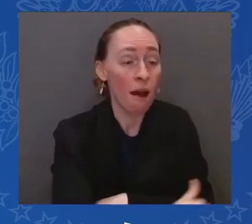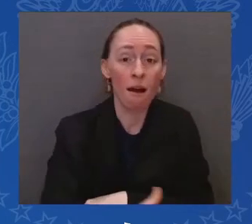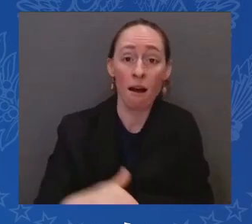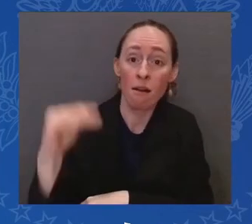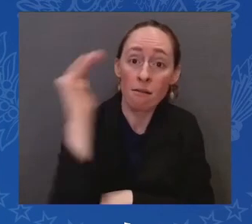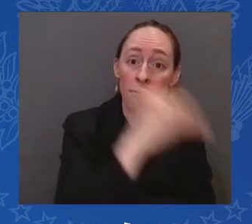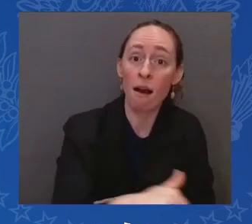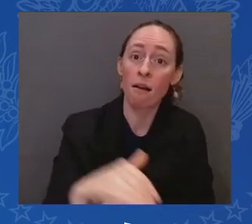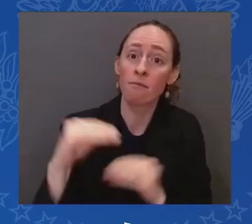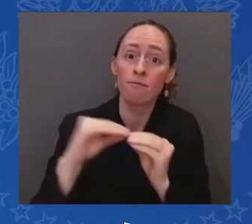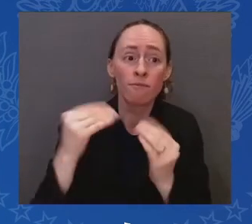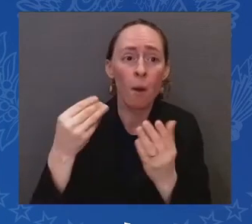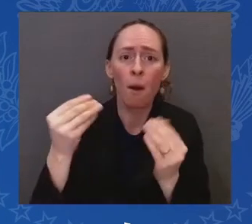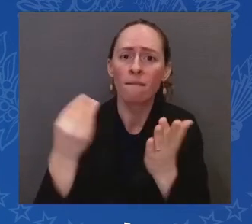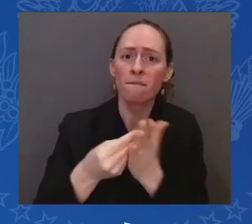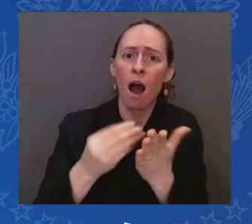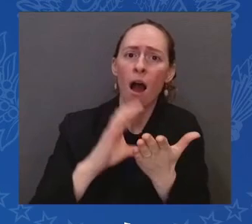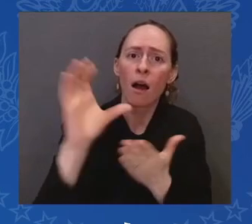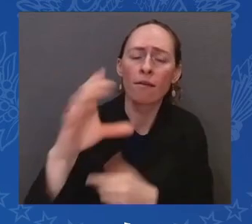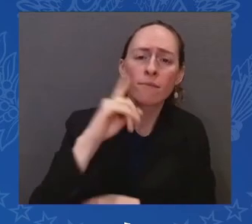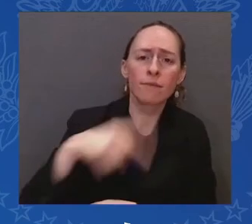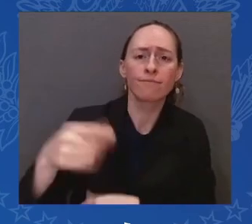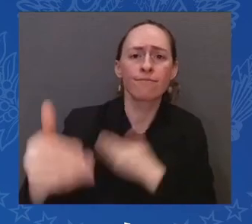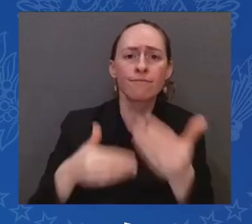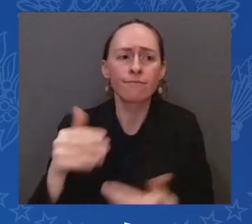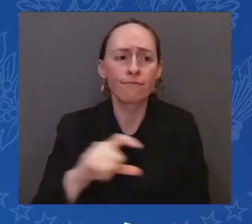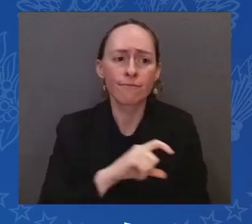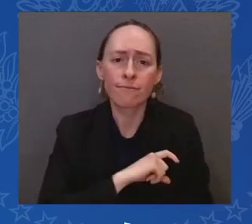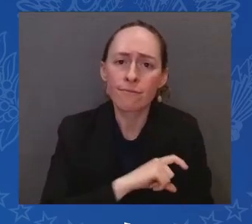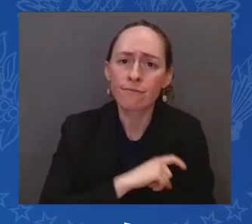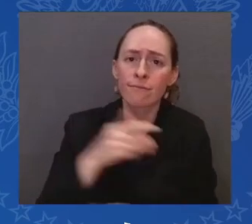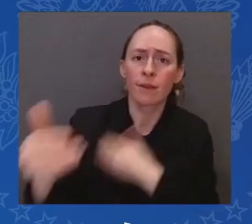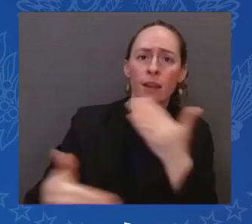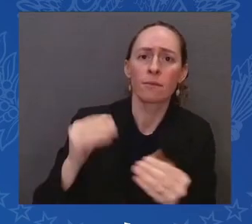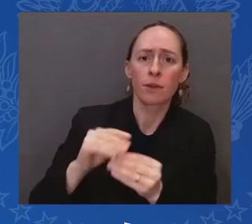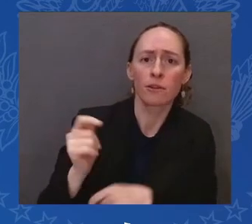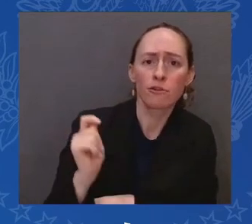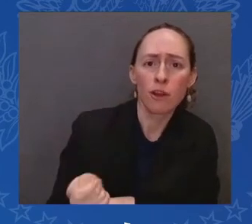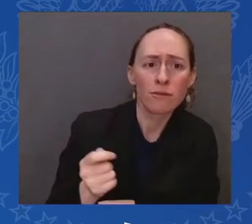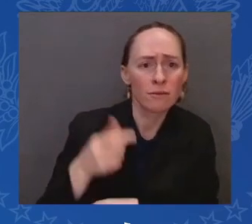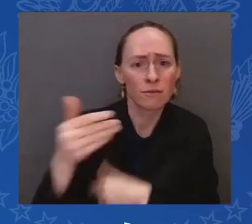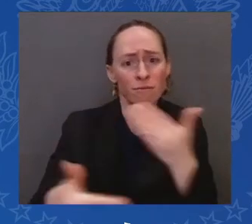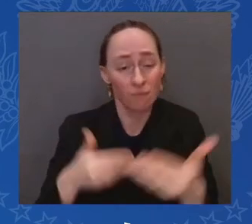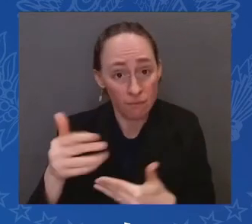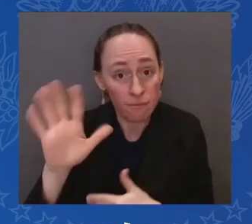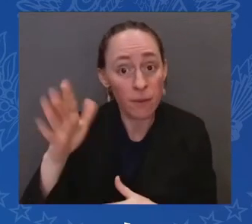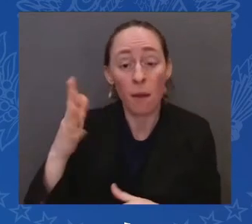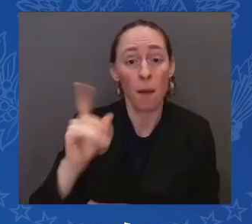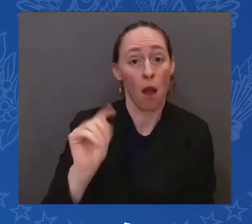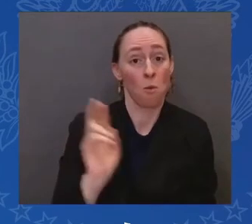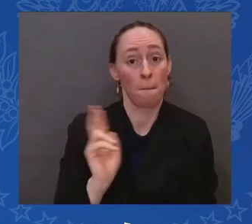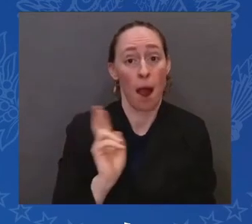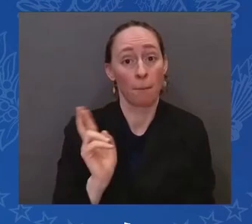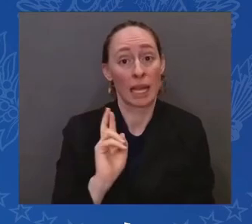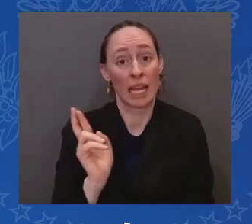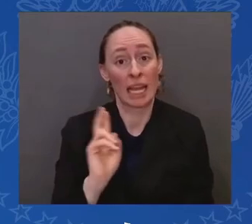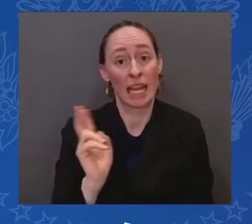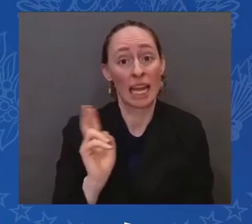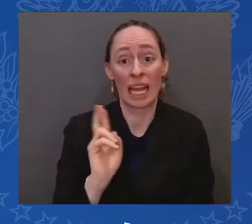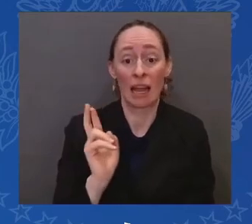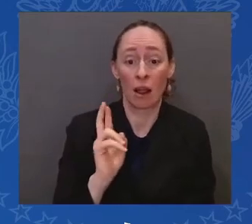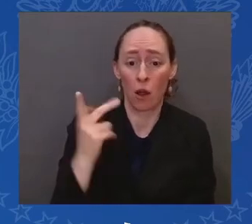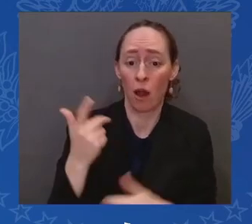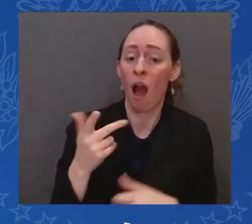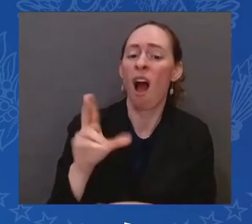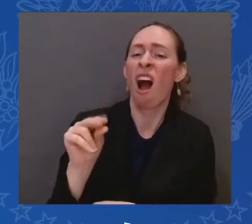Republicans have to decide if they want a political issue or if they want a solution at the border. Do they really want a solution? It cannot be sustained as